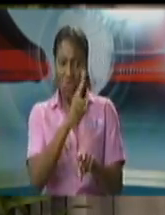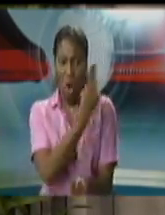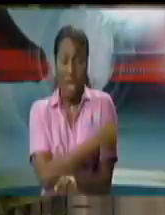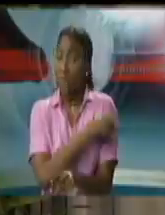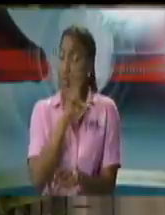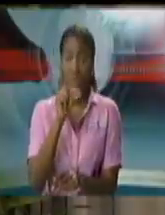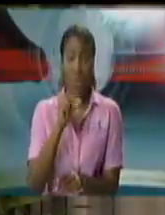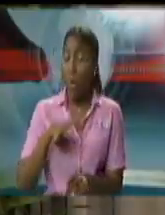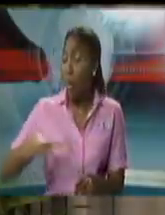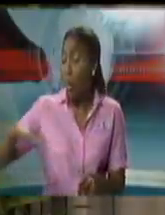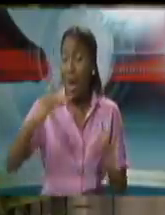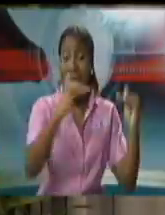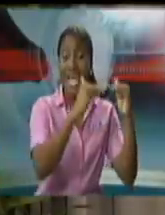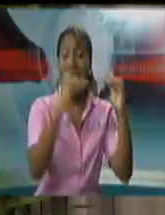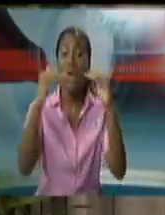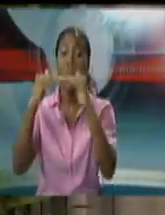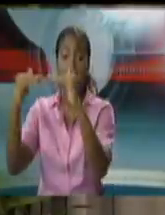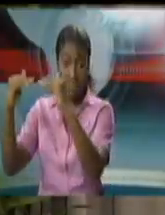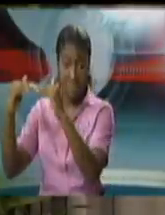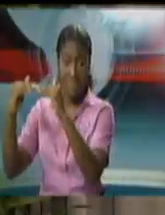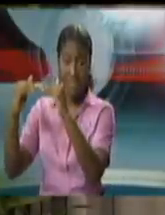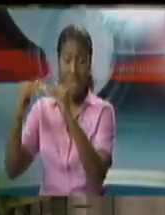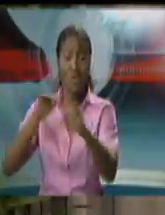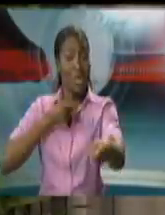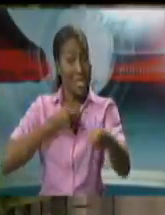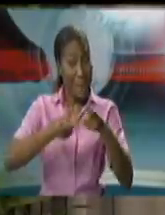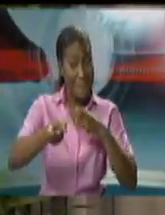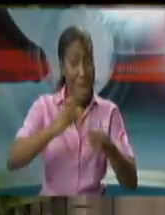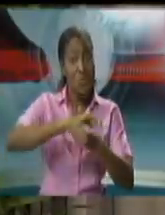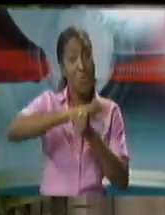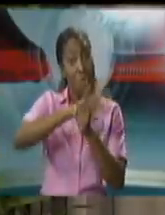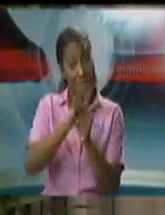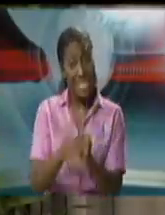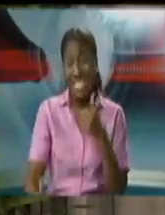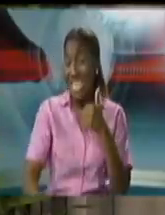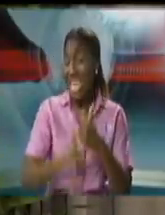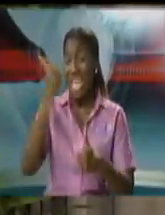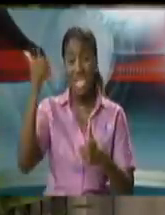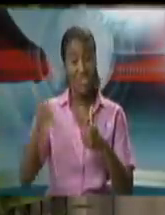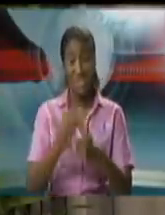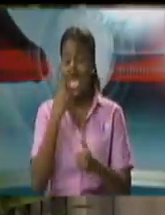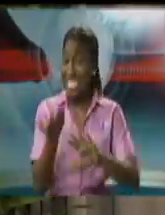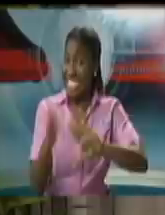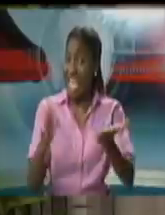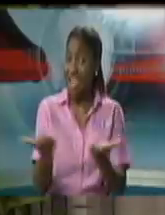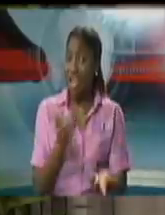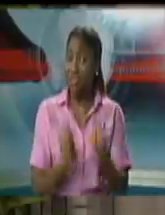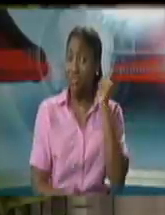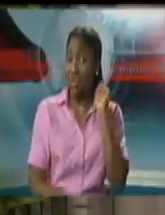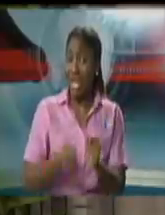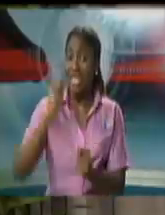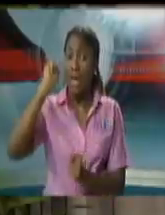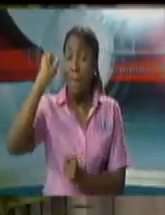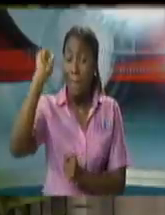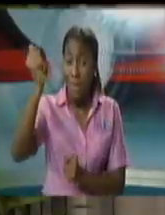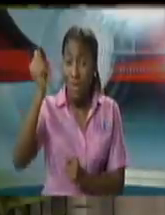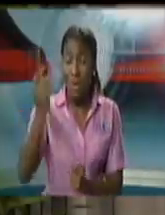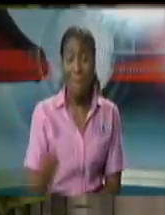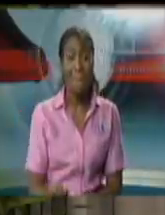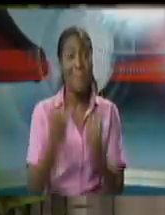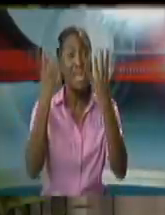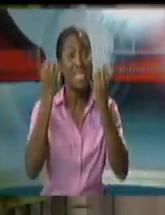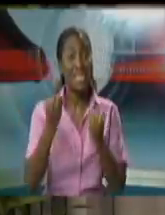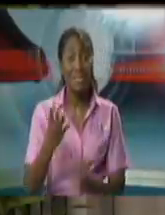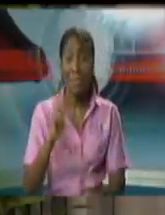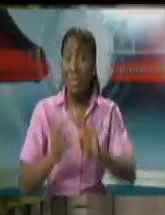managing the pandemic, this is a dangerous infectious disease. We've seen deaths in Trinidad and Tobago and very high volumes outside of